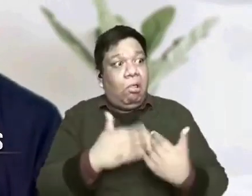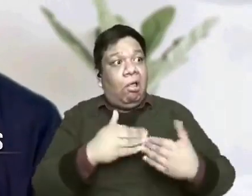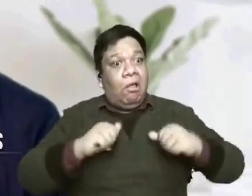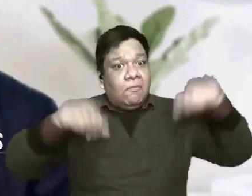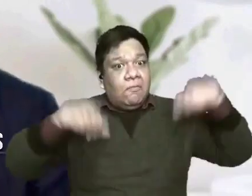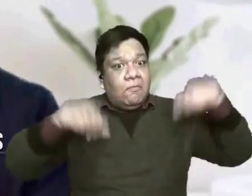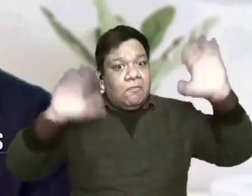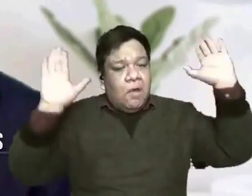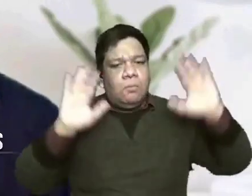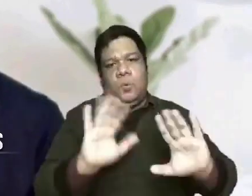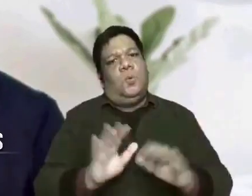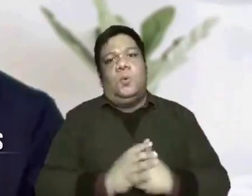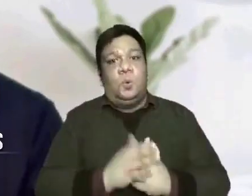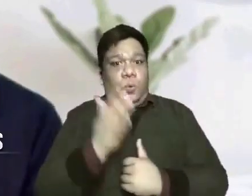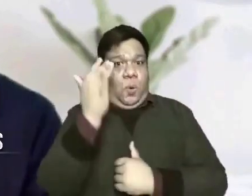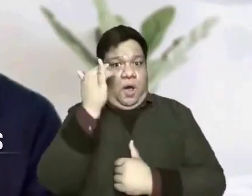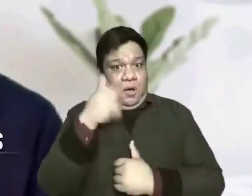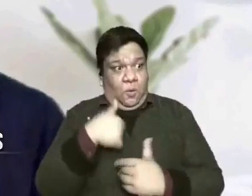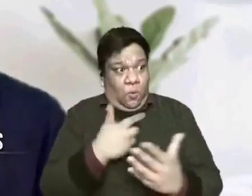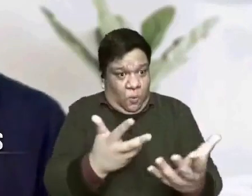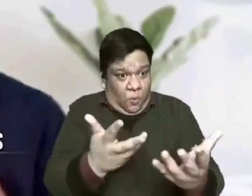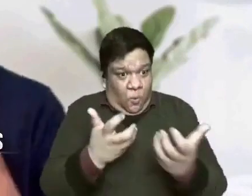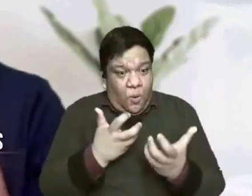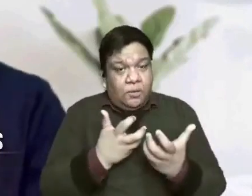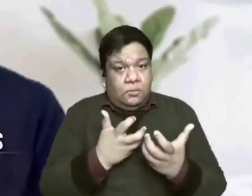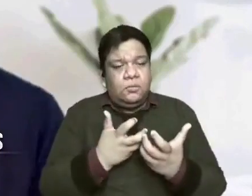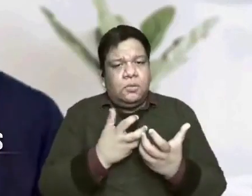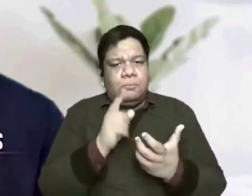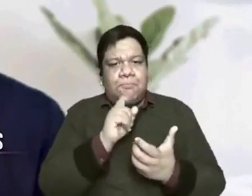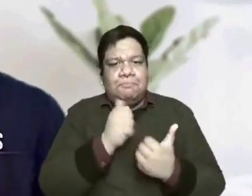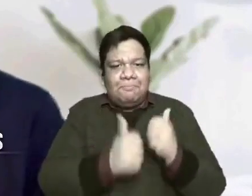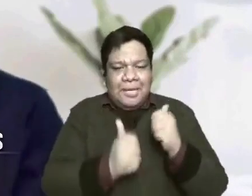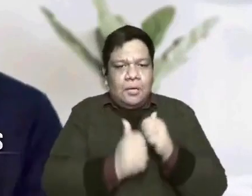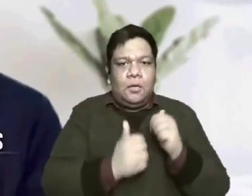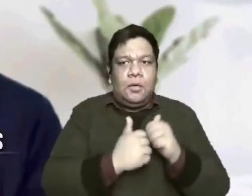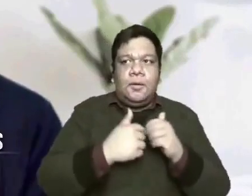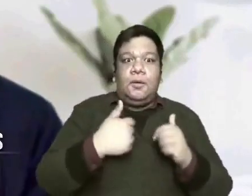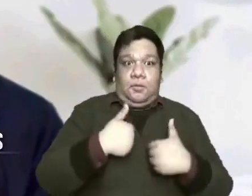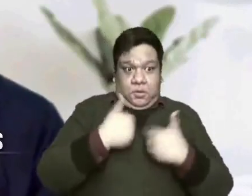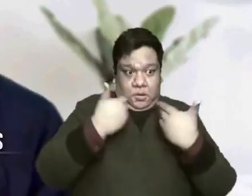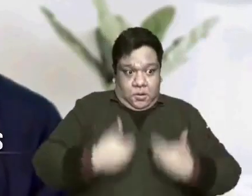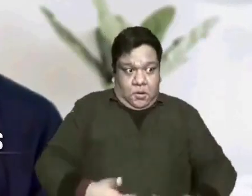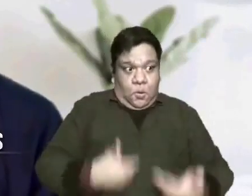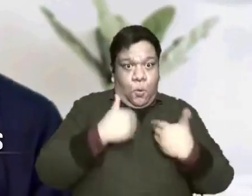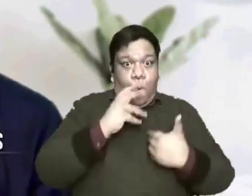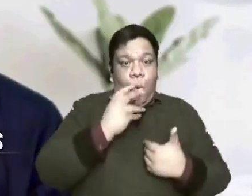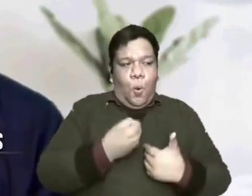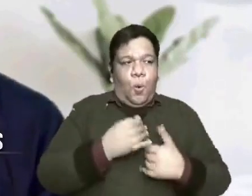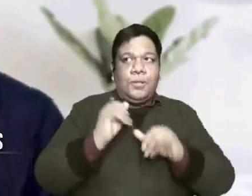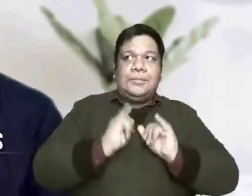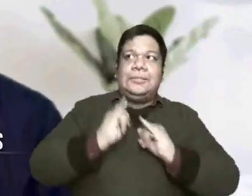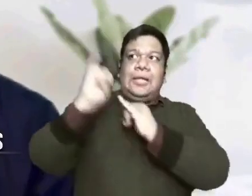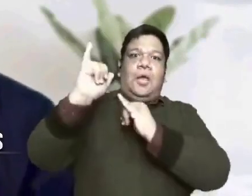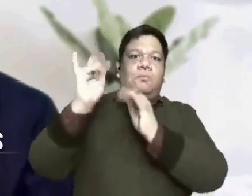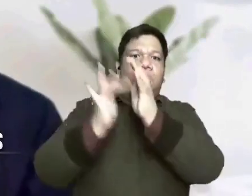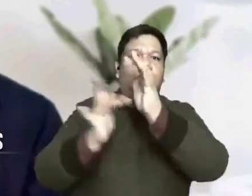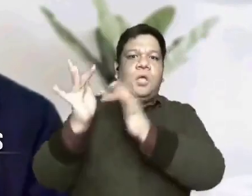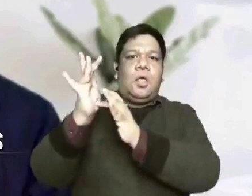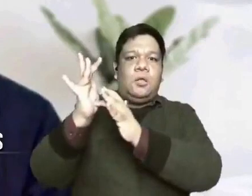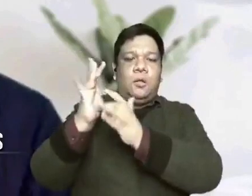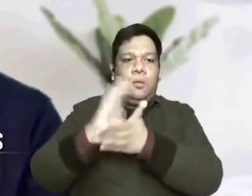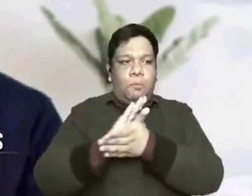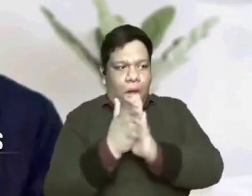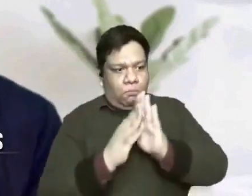because desiring this calling is aligning your image to the image of Christ until you become